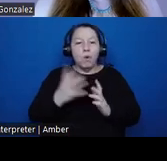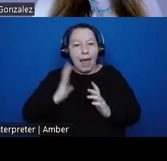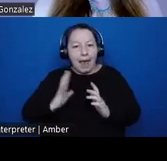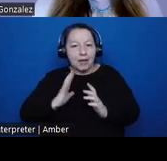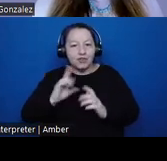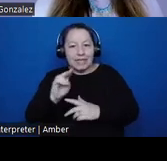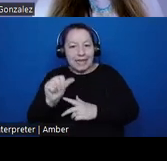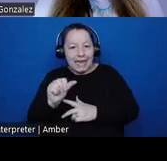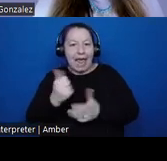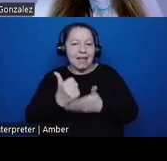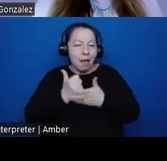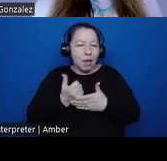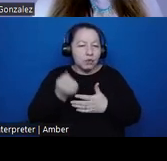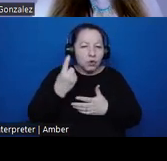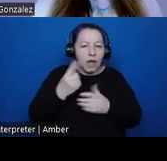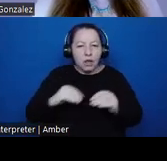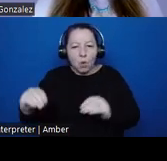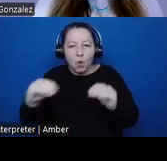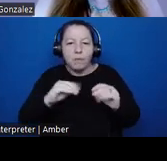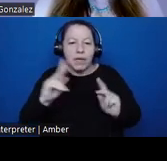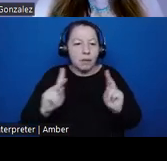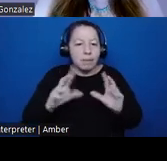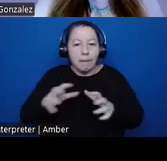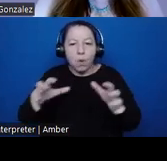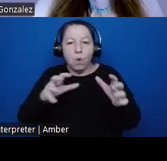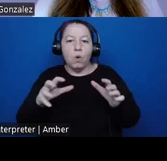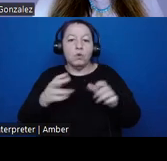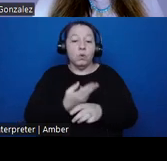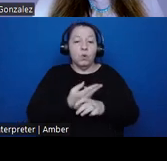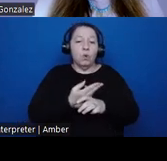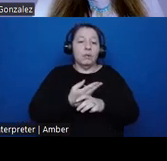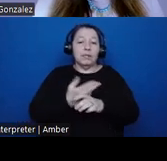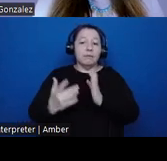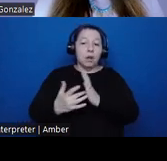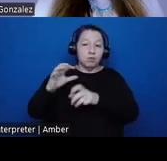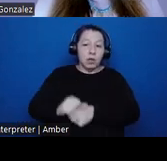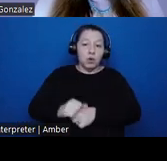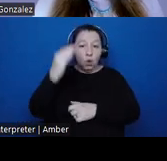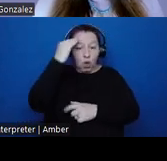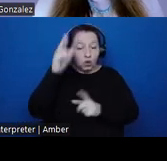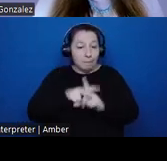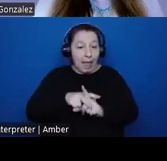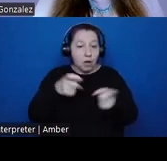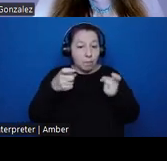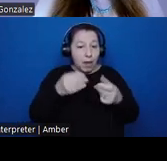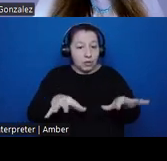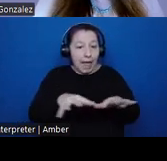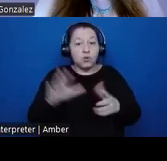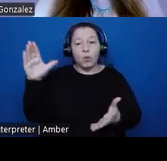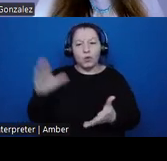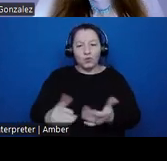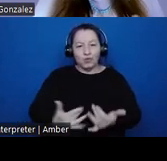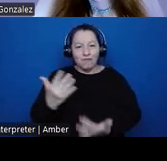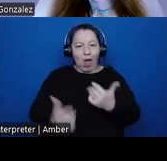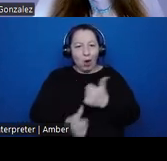of peoples, or the use of traditional ecological knowledge being applied to manage lands, or reduce fire risk, for example, in Western